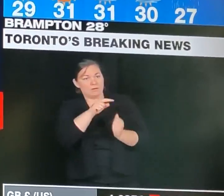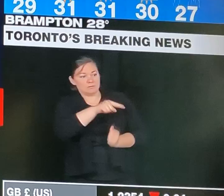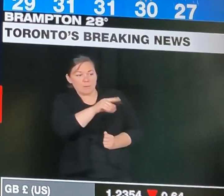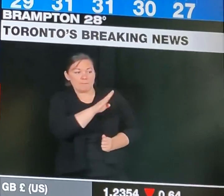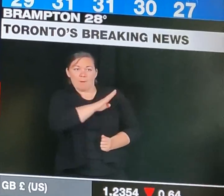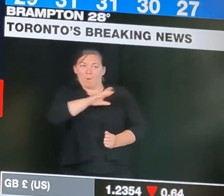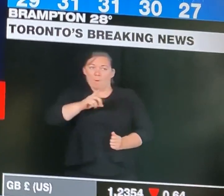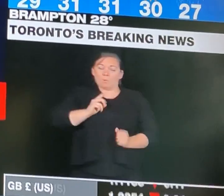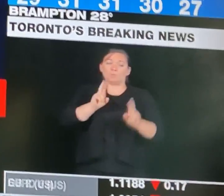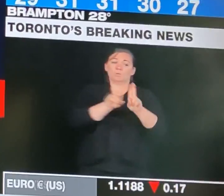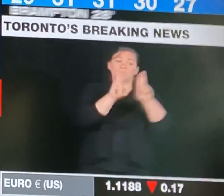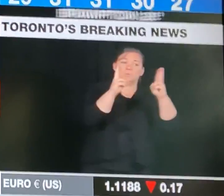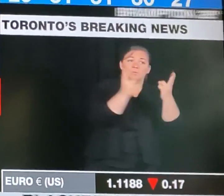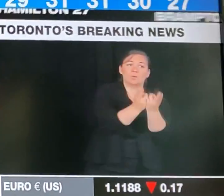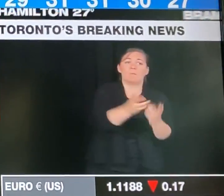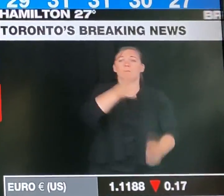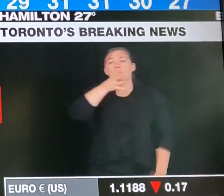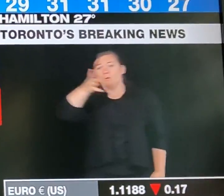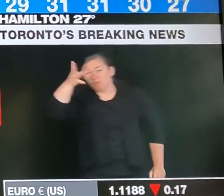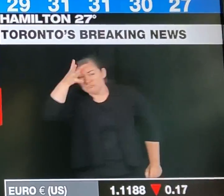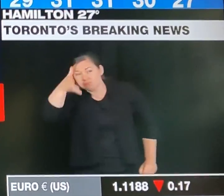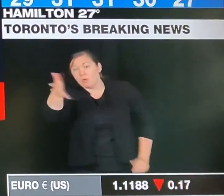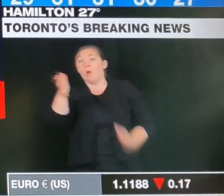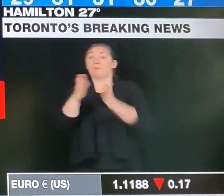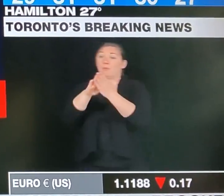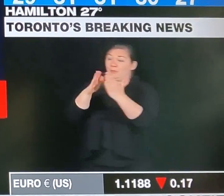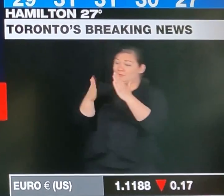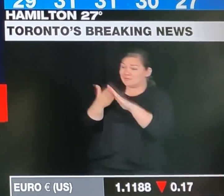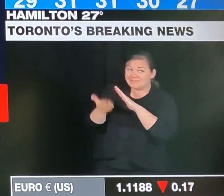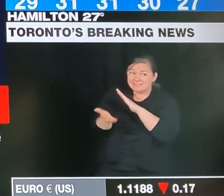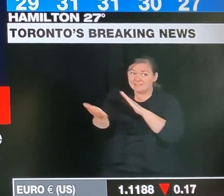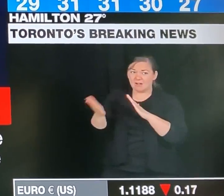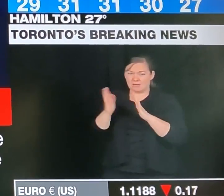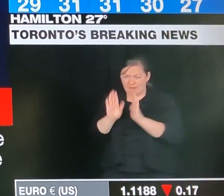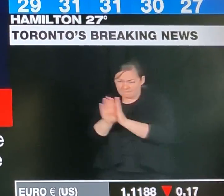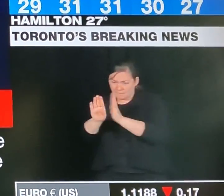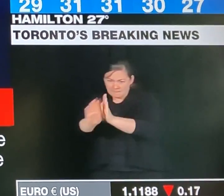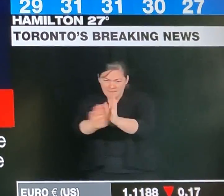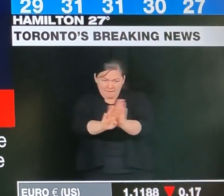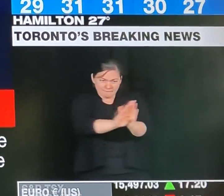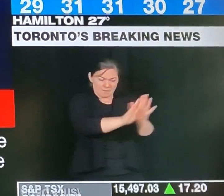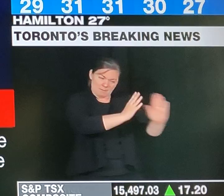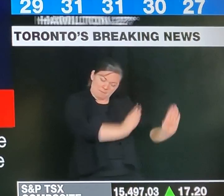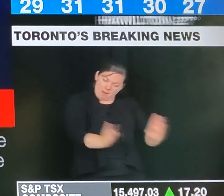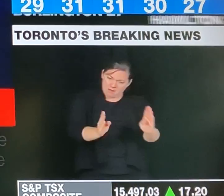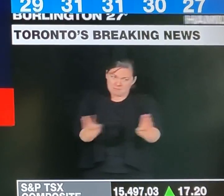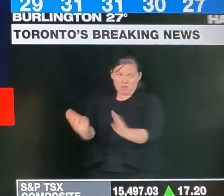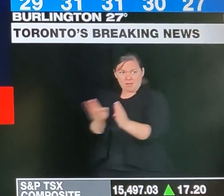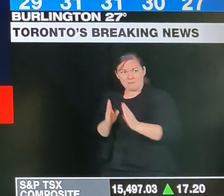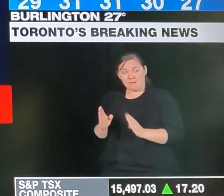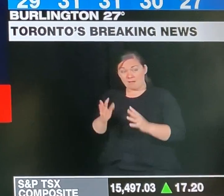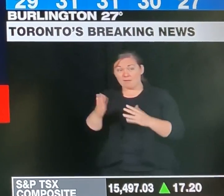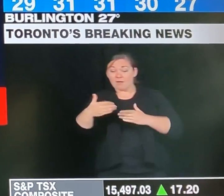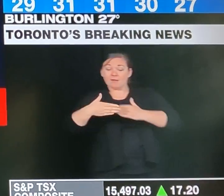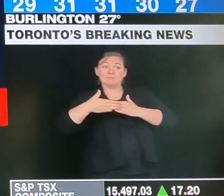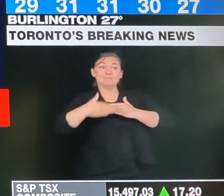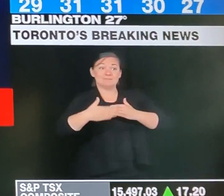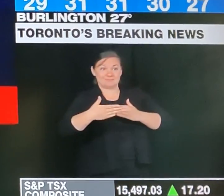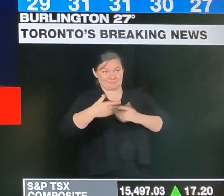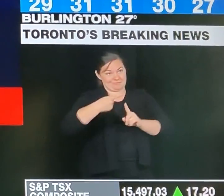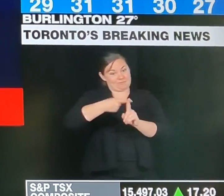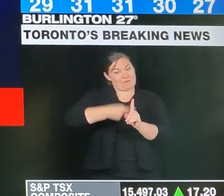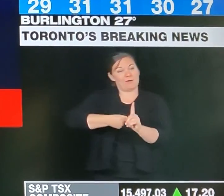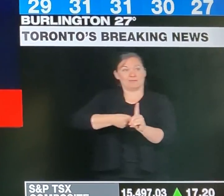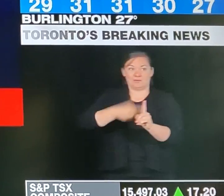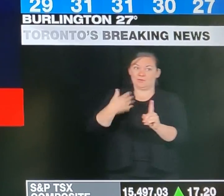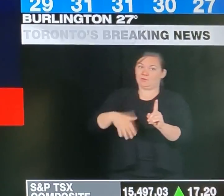we salute you for getting through this. This is a year for the history books, but we are incredibly proud of your contribution. So thank you